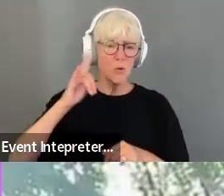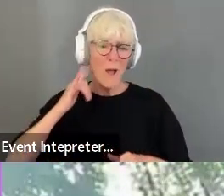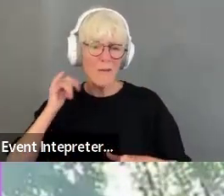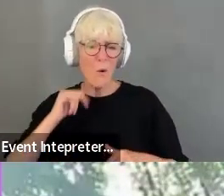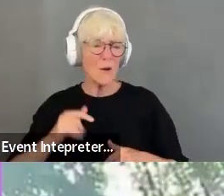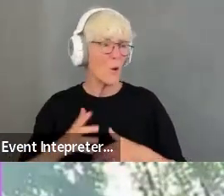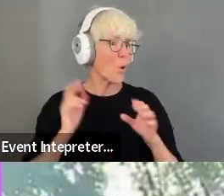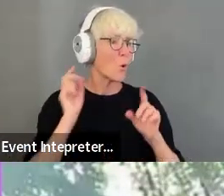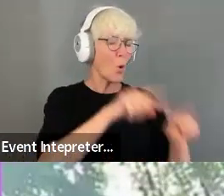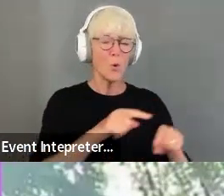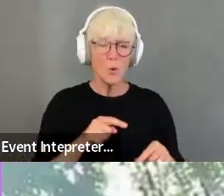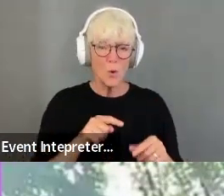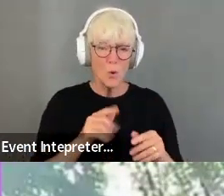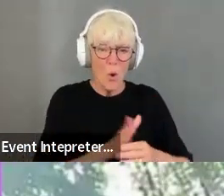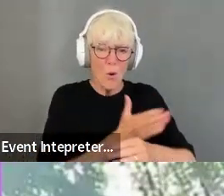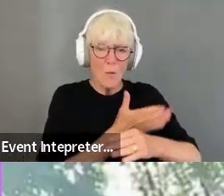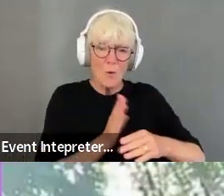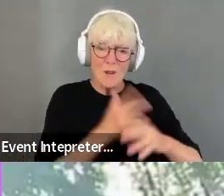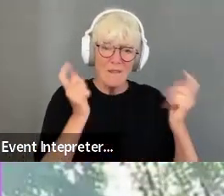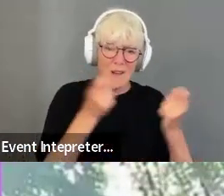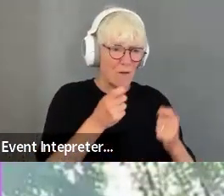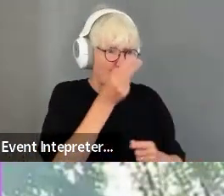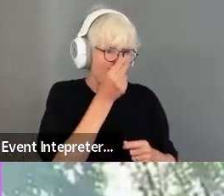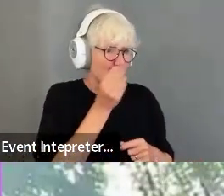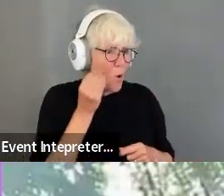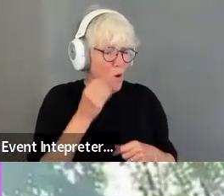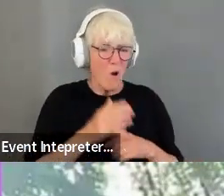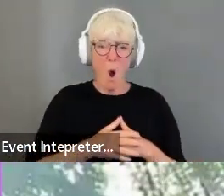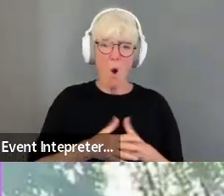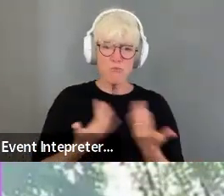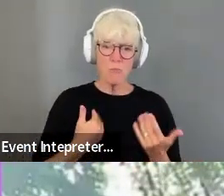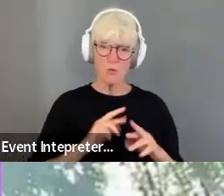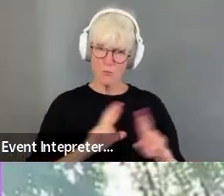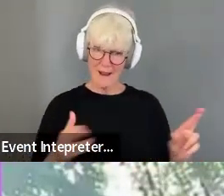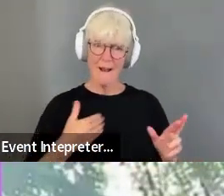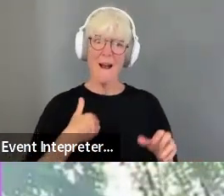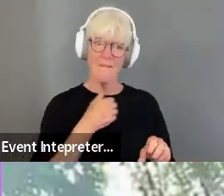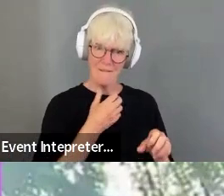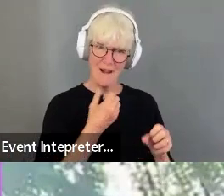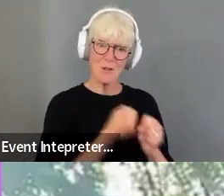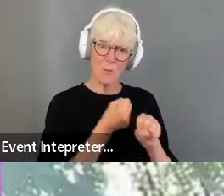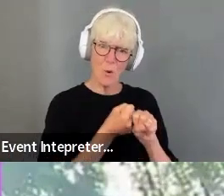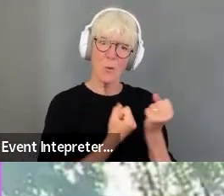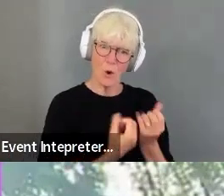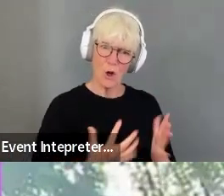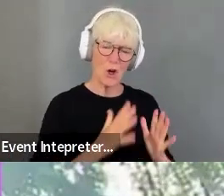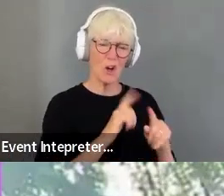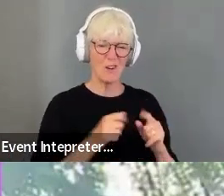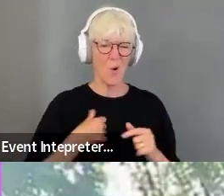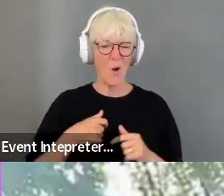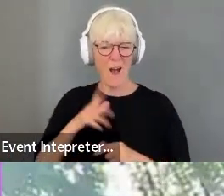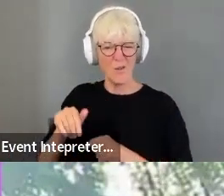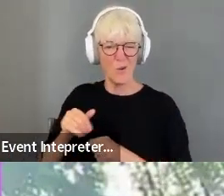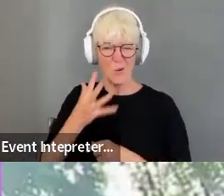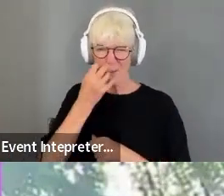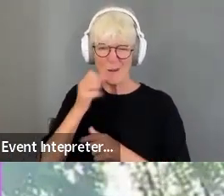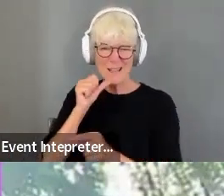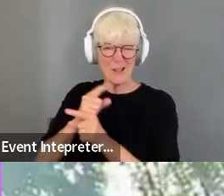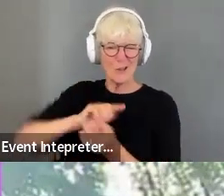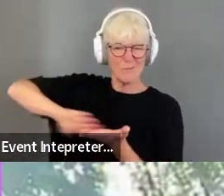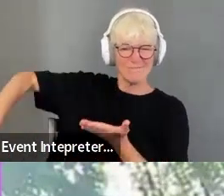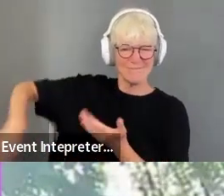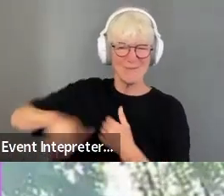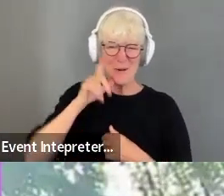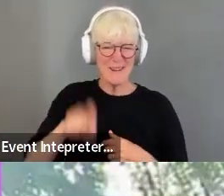film festival and know that a vetted experienced caregiver will be waiting at the other end. No haggling with grumpy sisters necessary. Thank you.